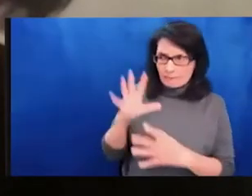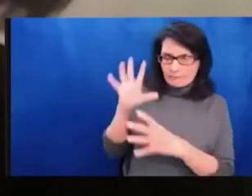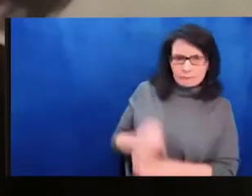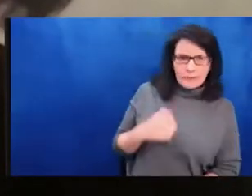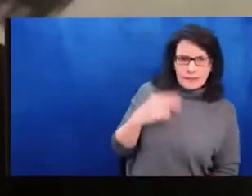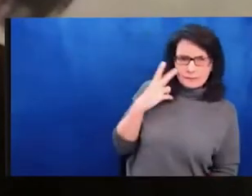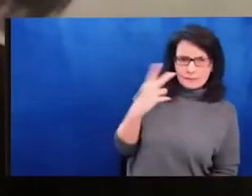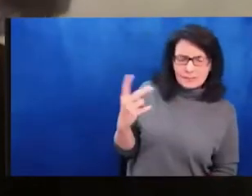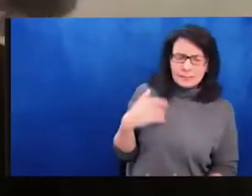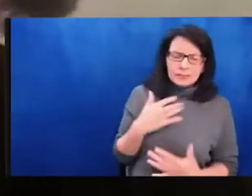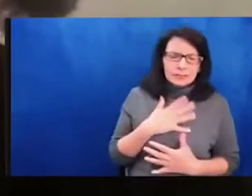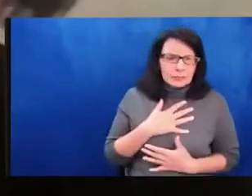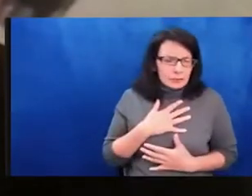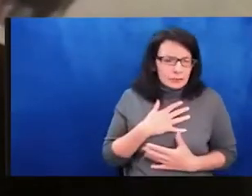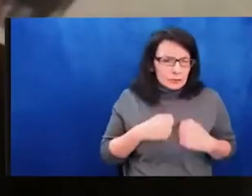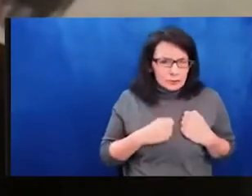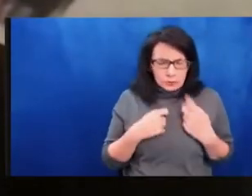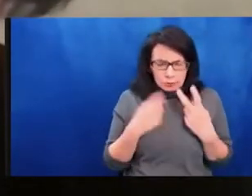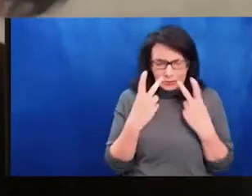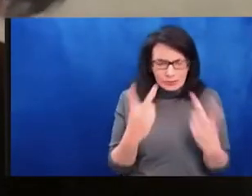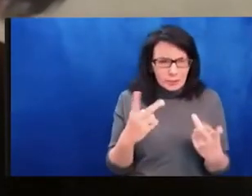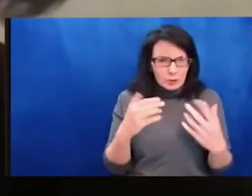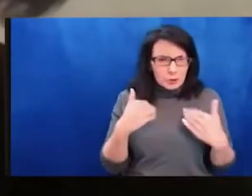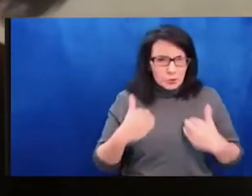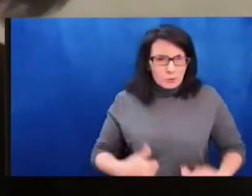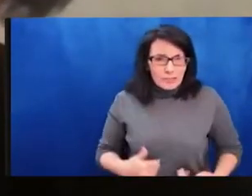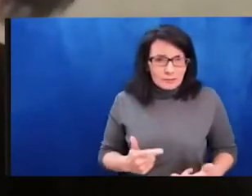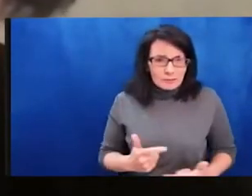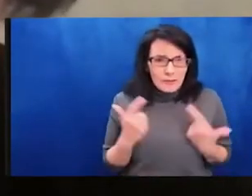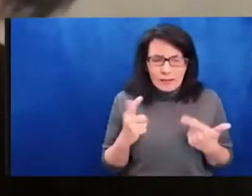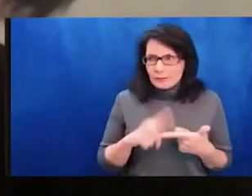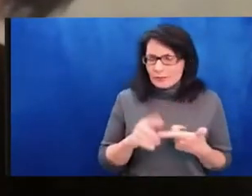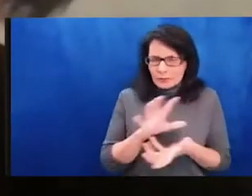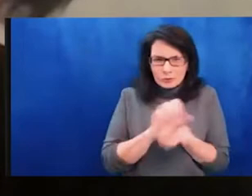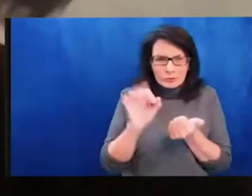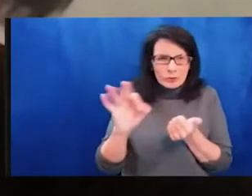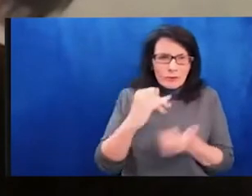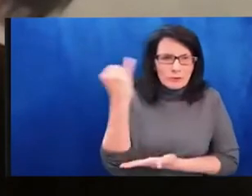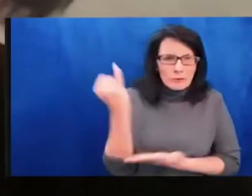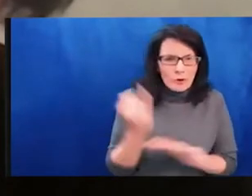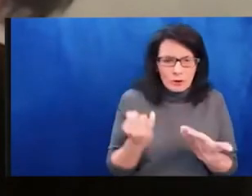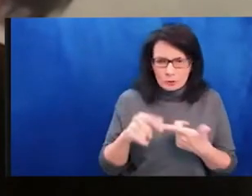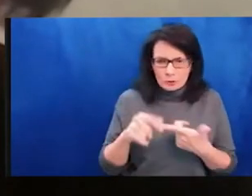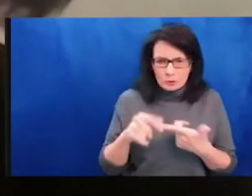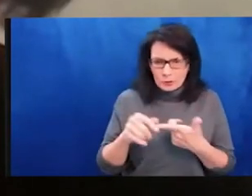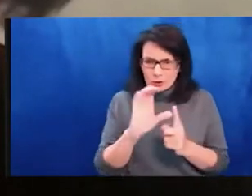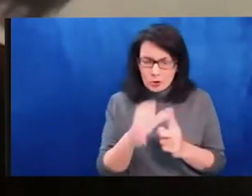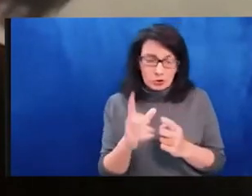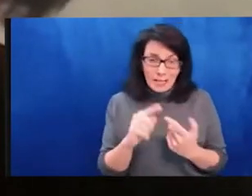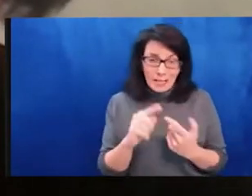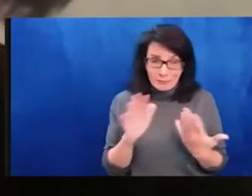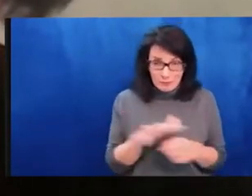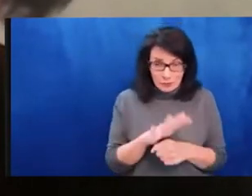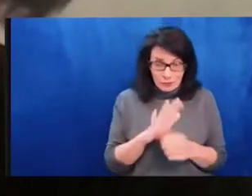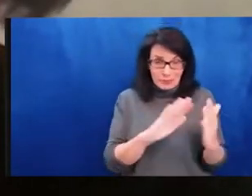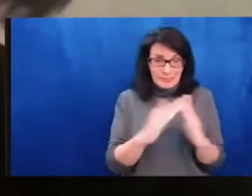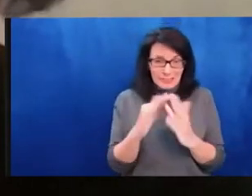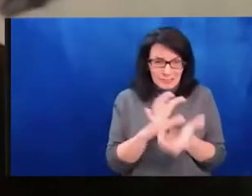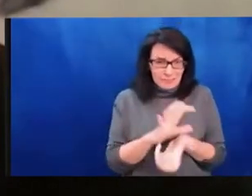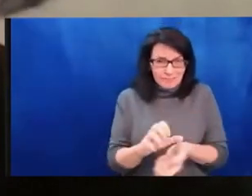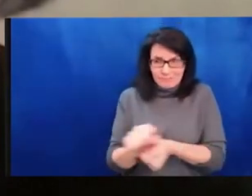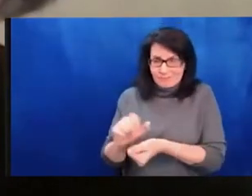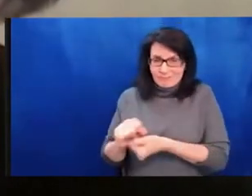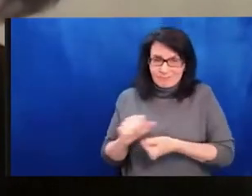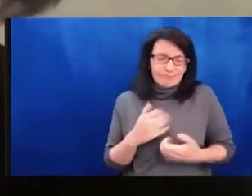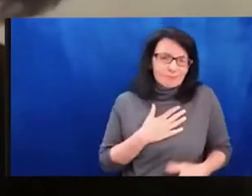unfolding against peaceful citizens in Ukraine. And as one who has survived through a bloody toppling of a ruthless authoritarian regime